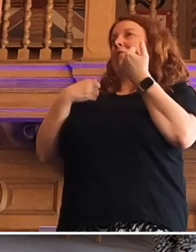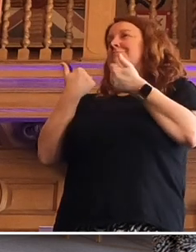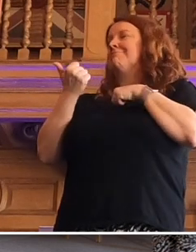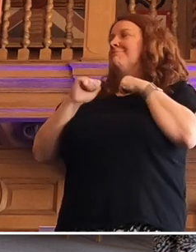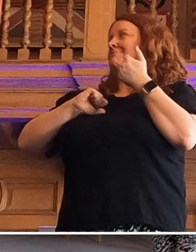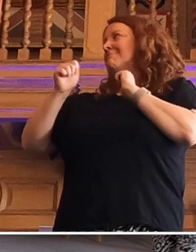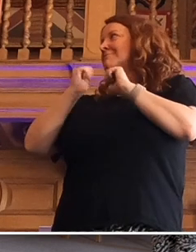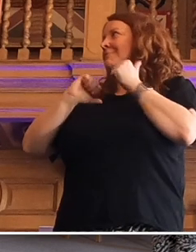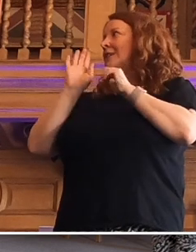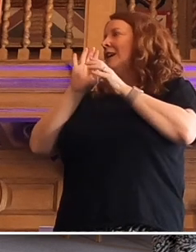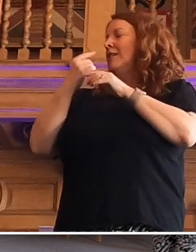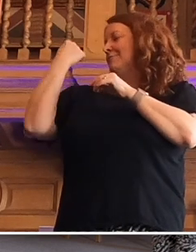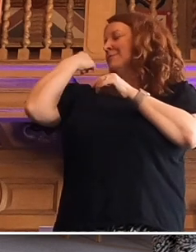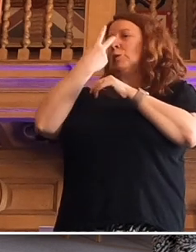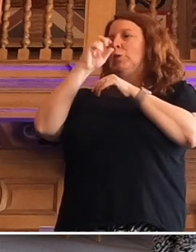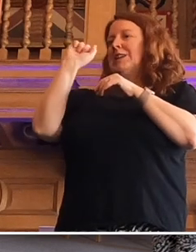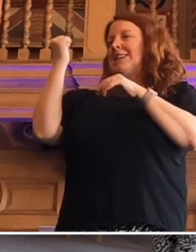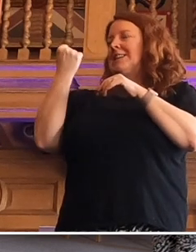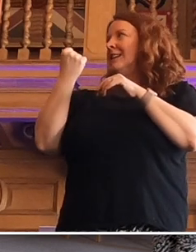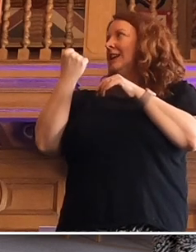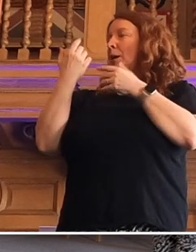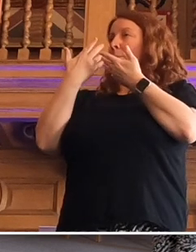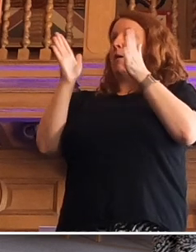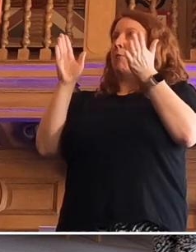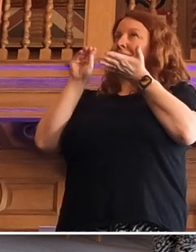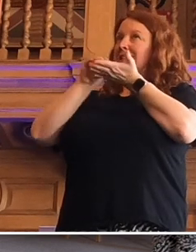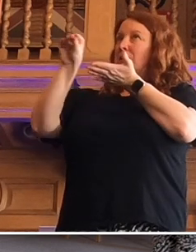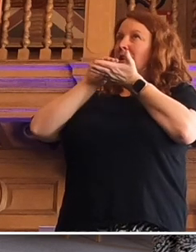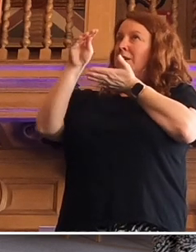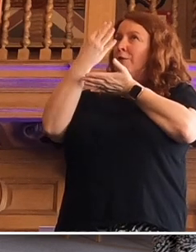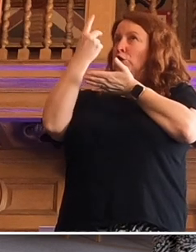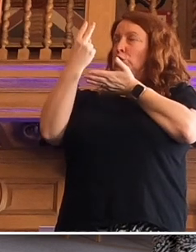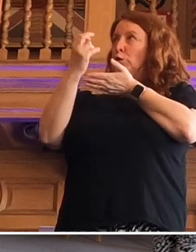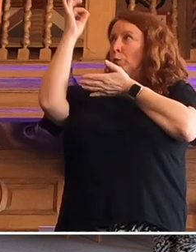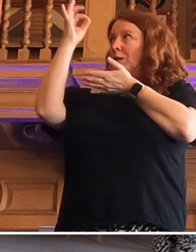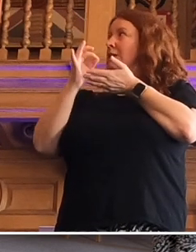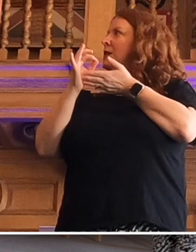2010, public expenditure was 42%